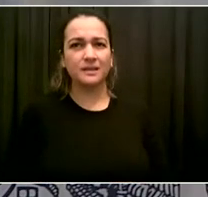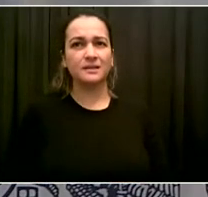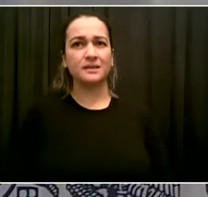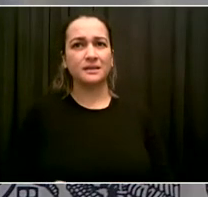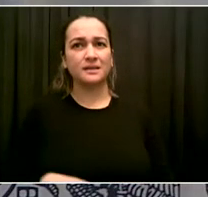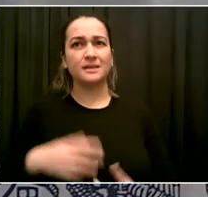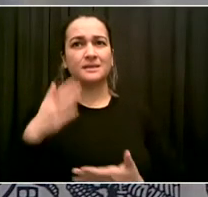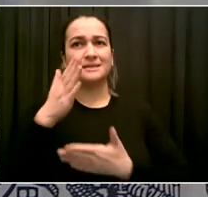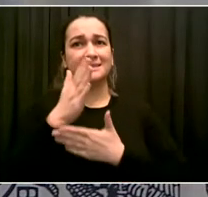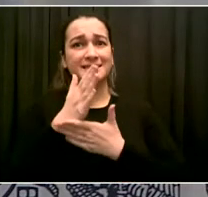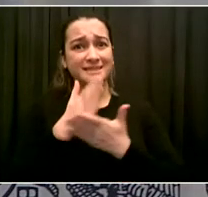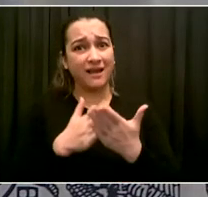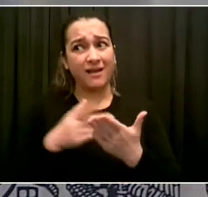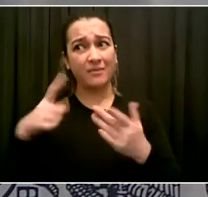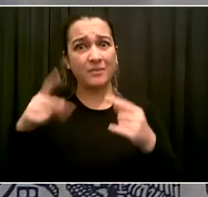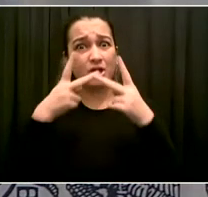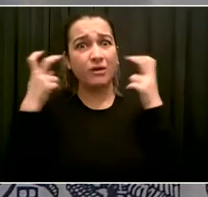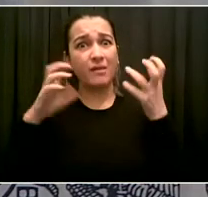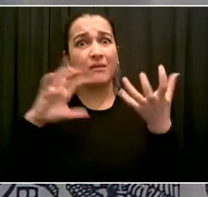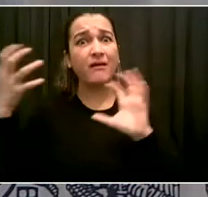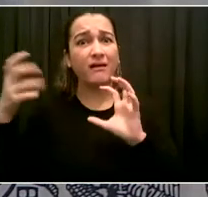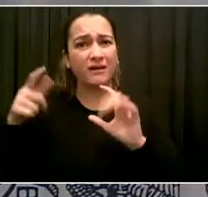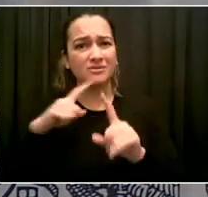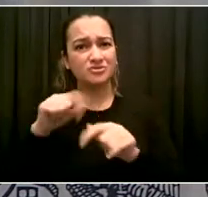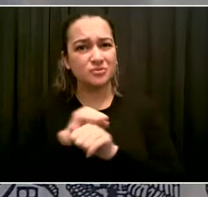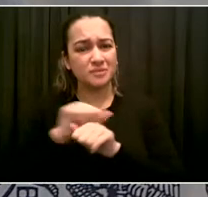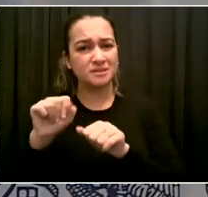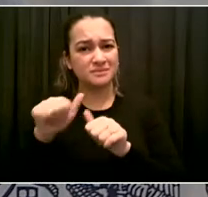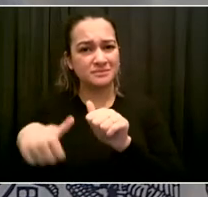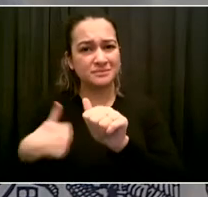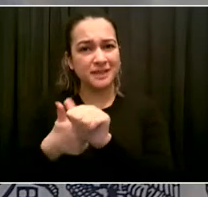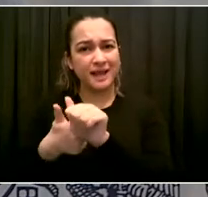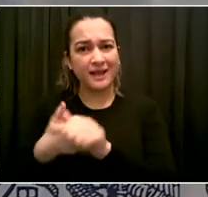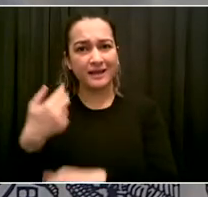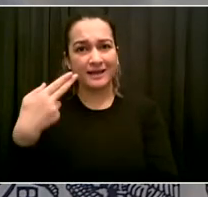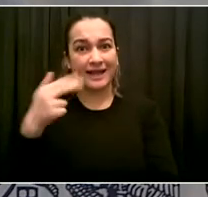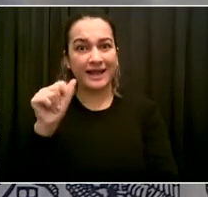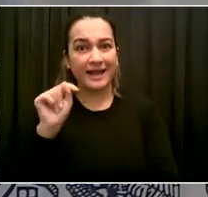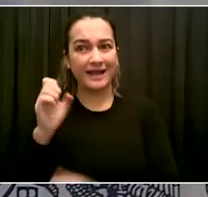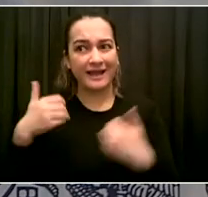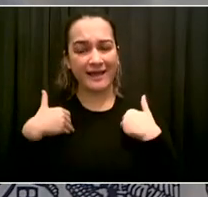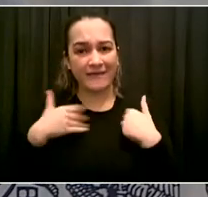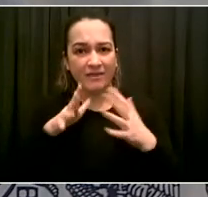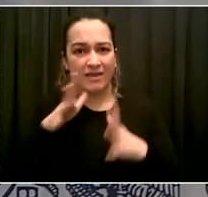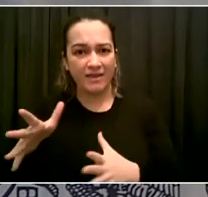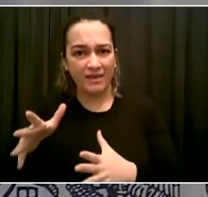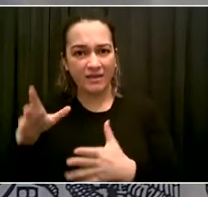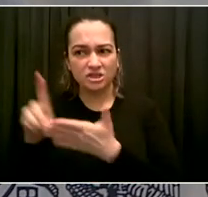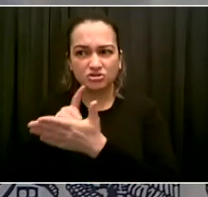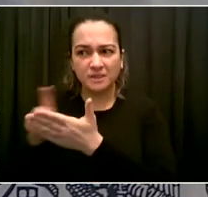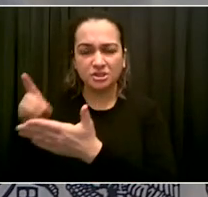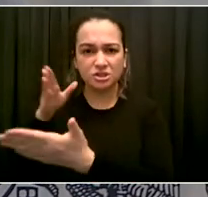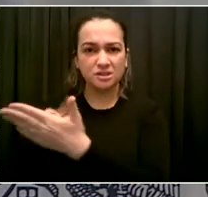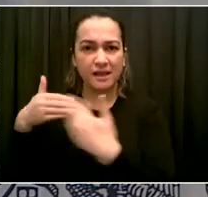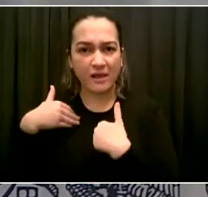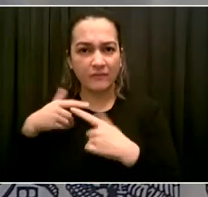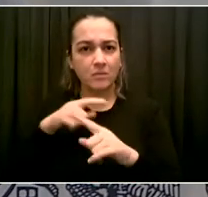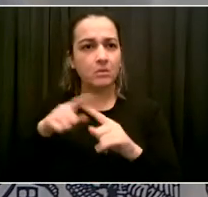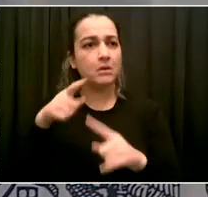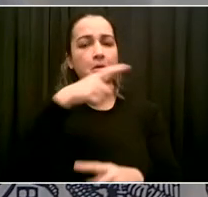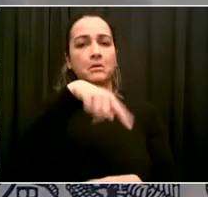and what you would like to see the NYPD do if they can do more? Yes, I think I think we all can do more. And I think it is